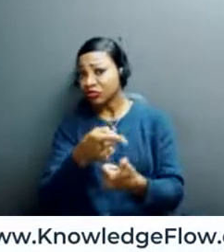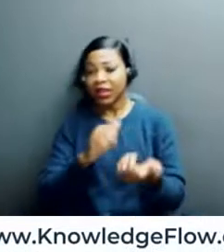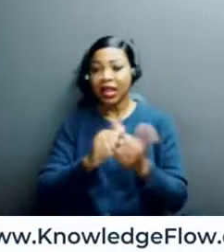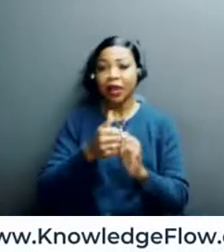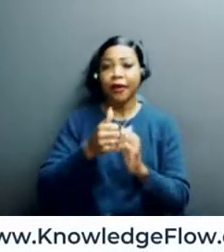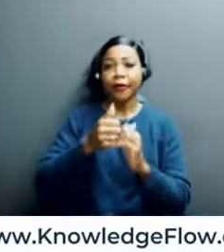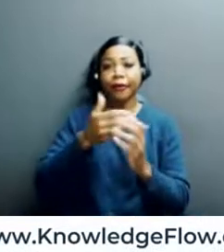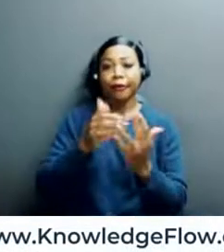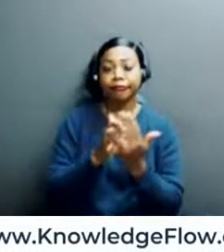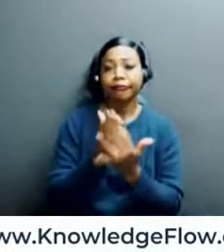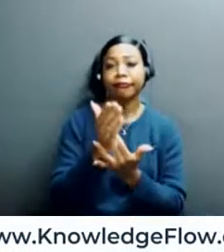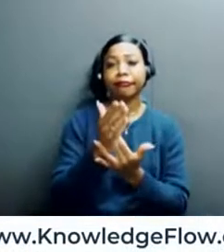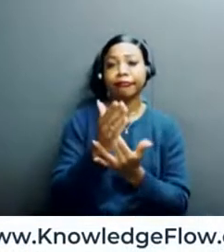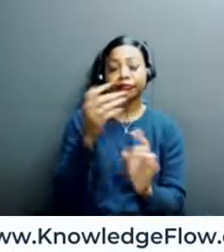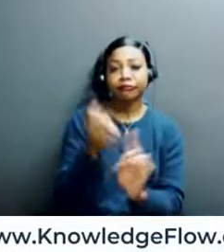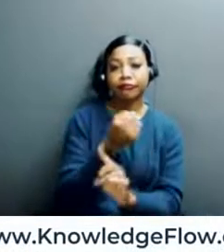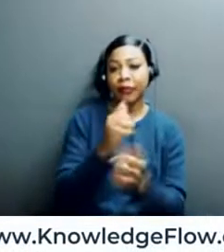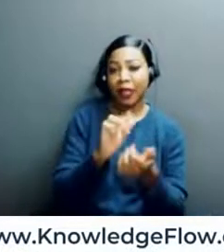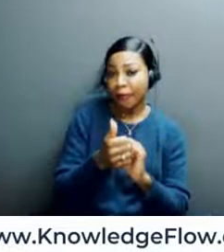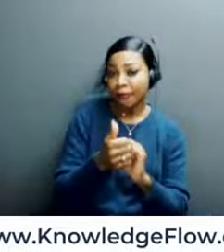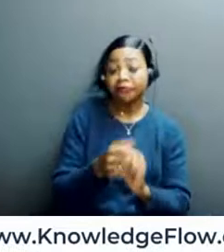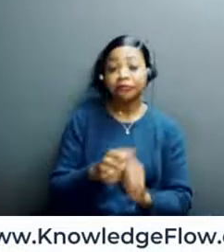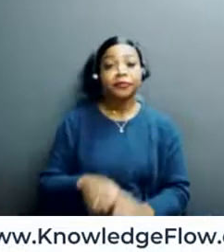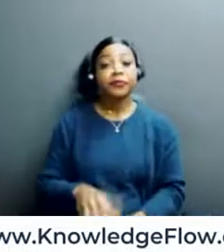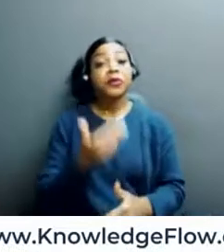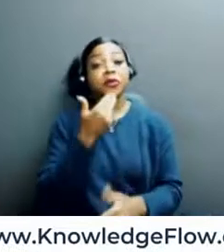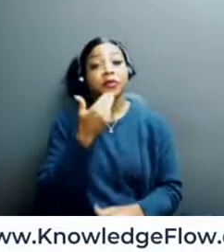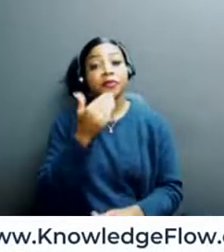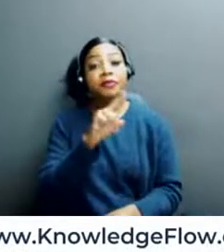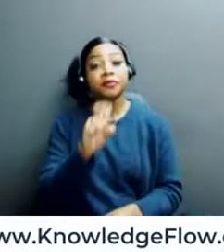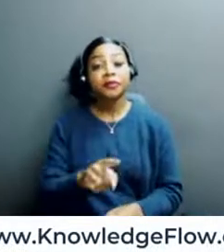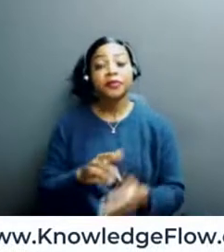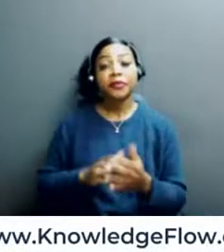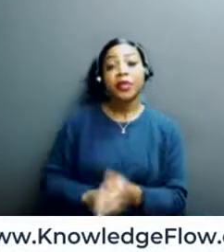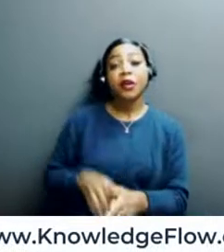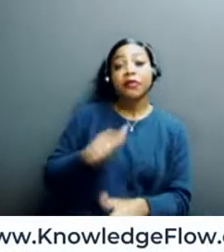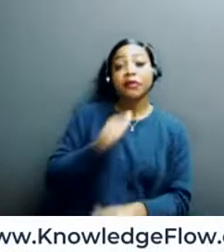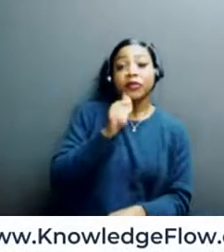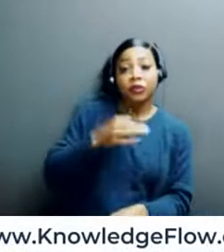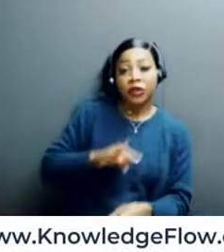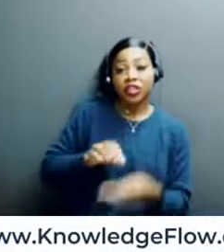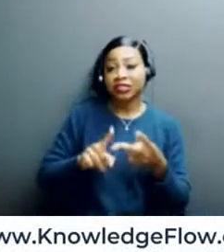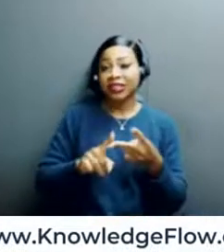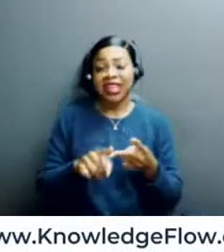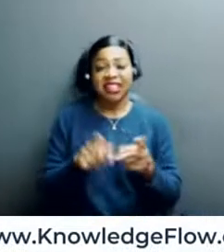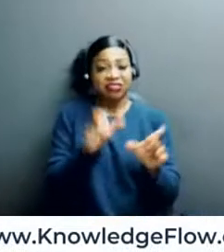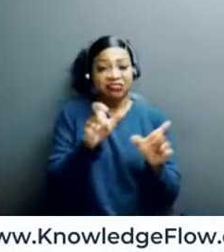that's a really great question. Through the nonprofit and, you know, individually and personally, I get asked that question a lot. Women, I don't